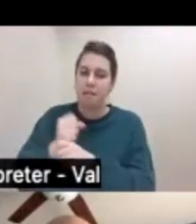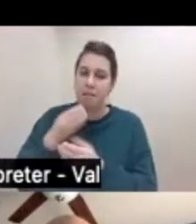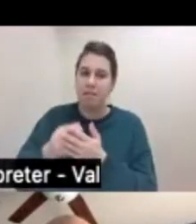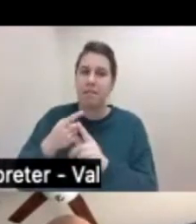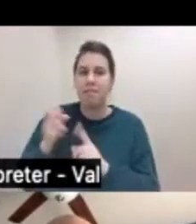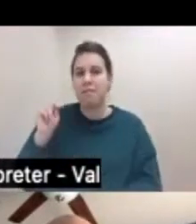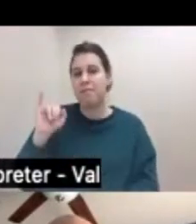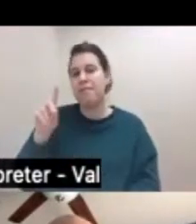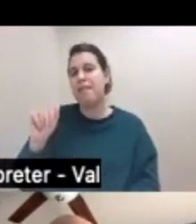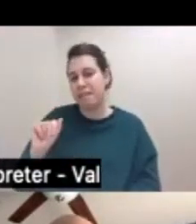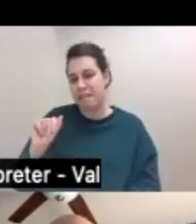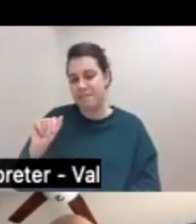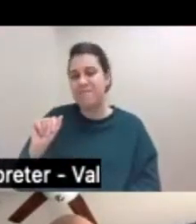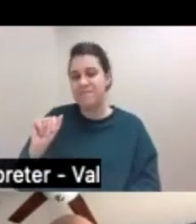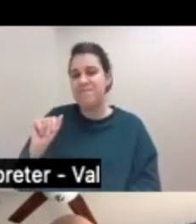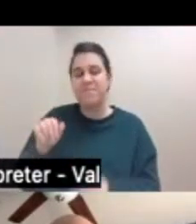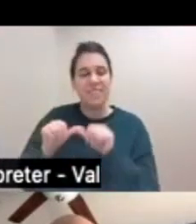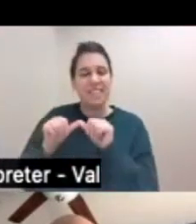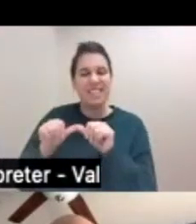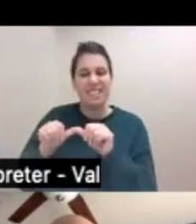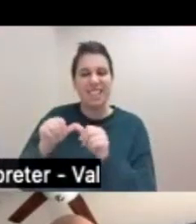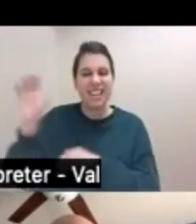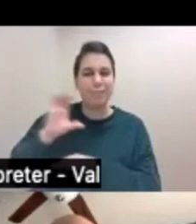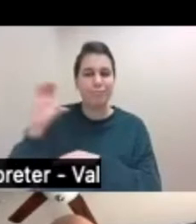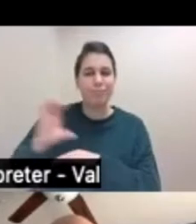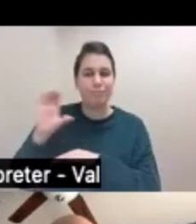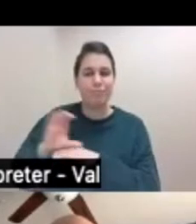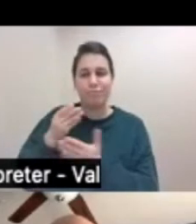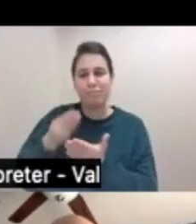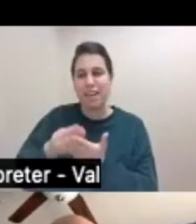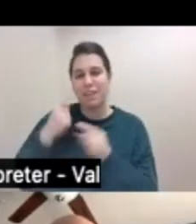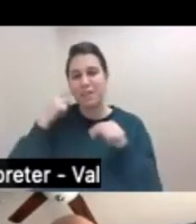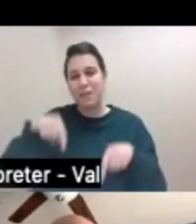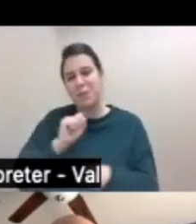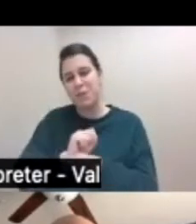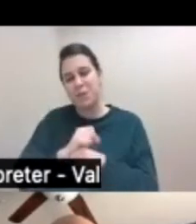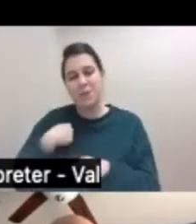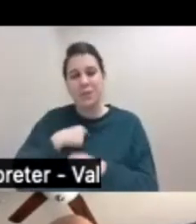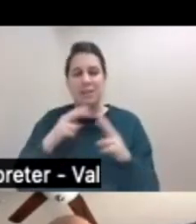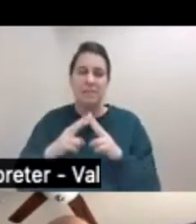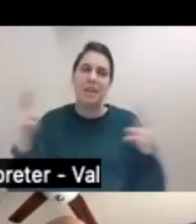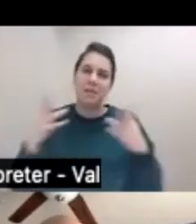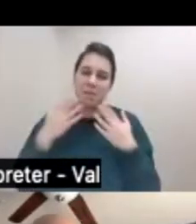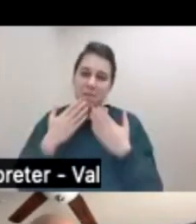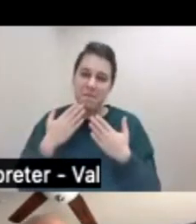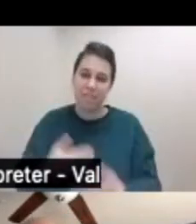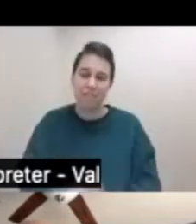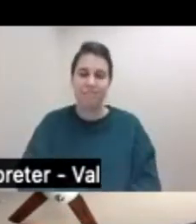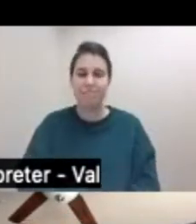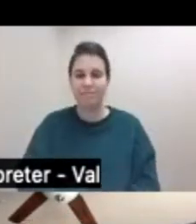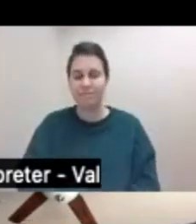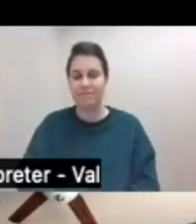that, NIDA has been consistently funding our work. And we feel very grateful for this support. So